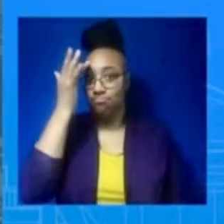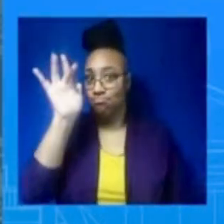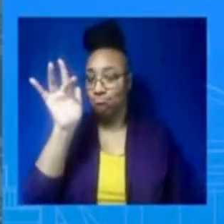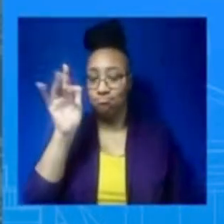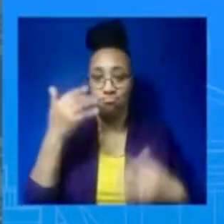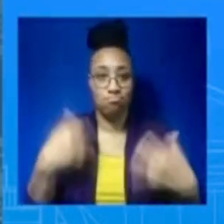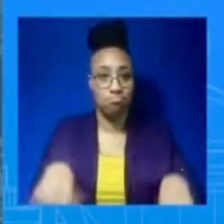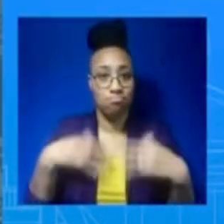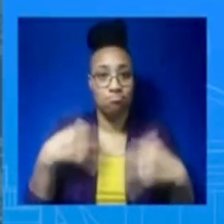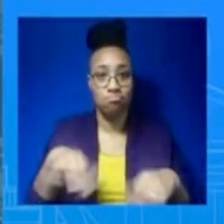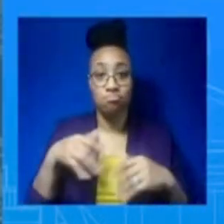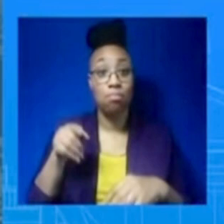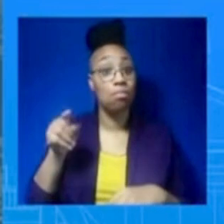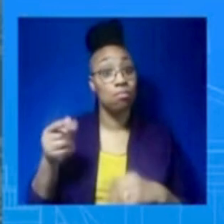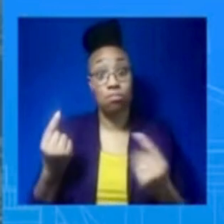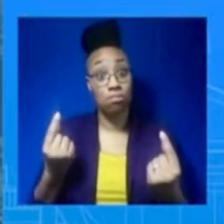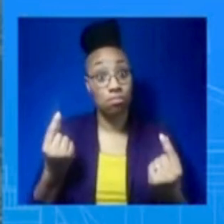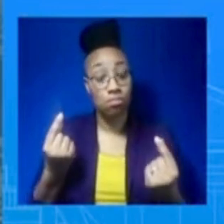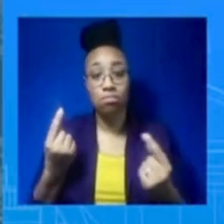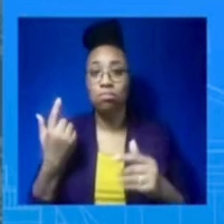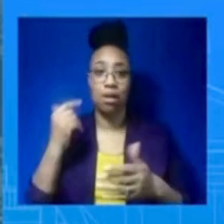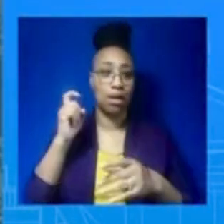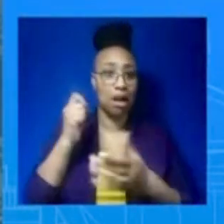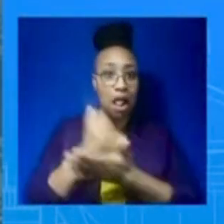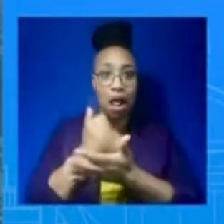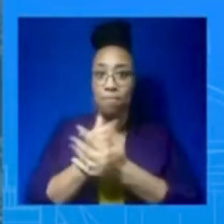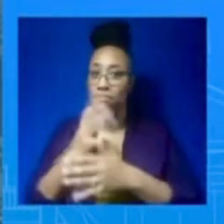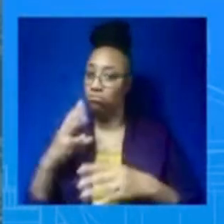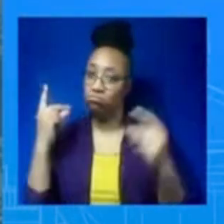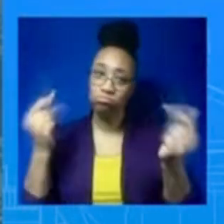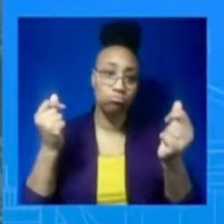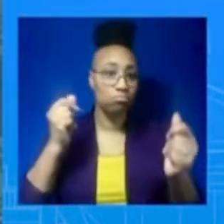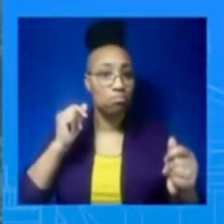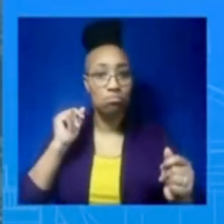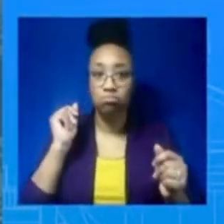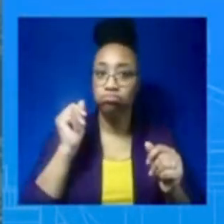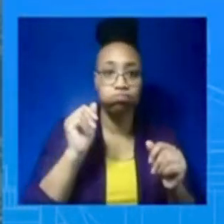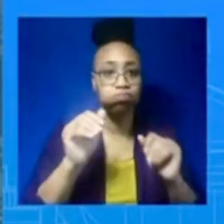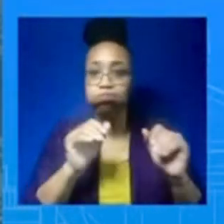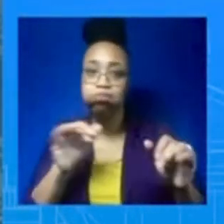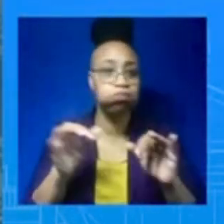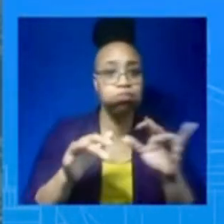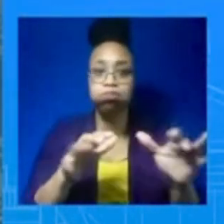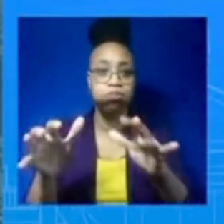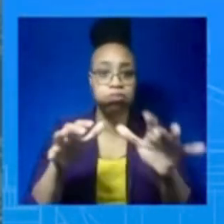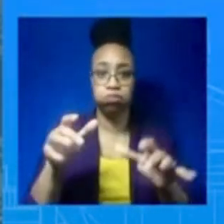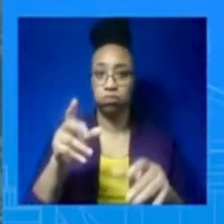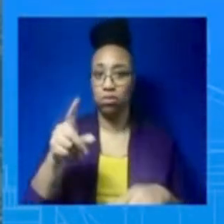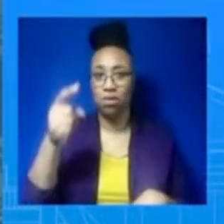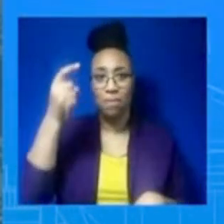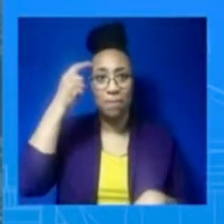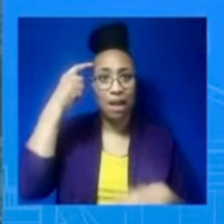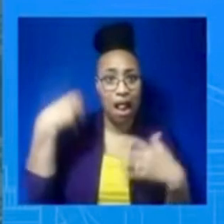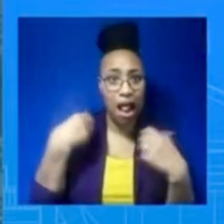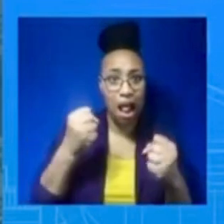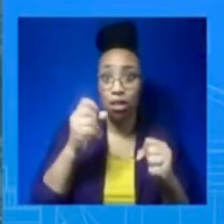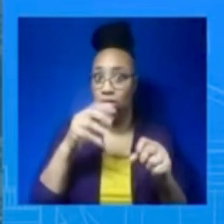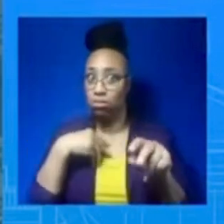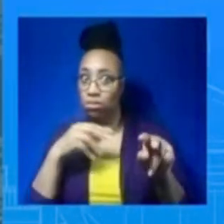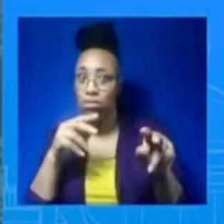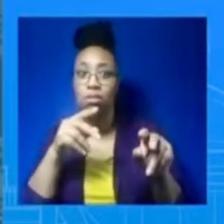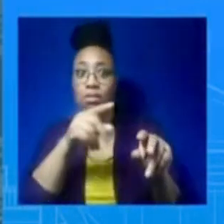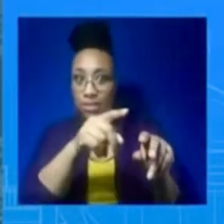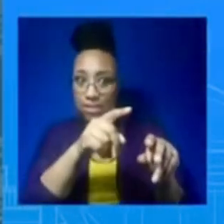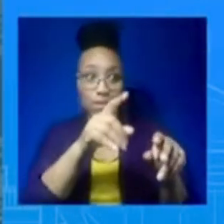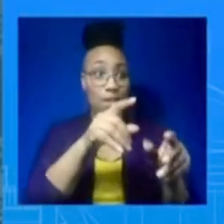So the President is committed to making sure every American can get help they need to, which is why he made addressing mental health a priority